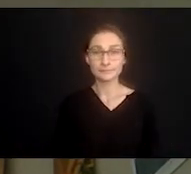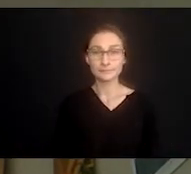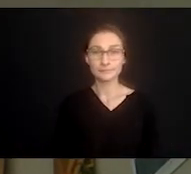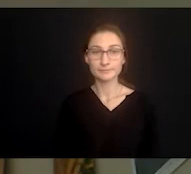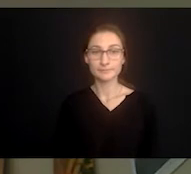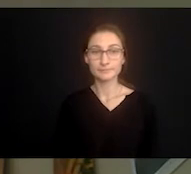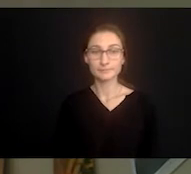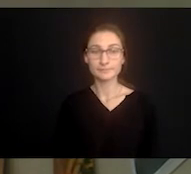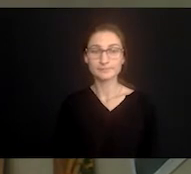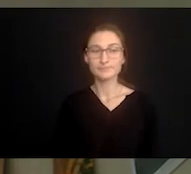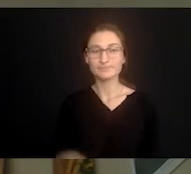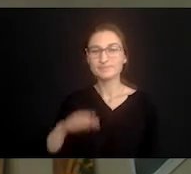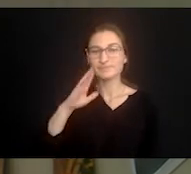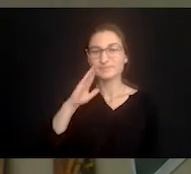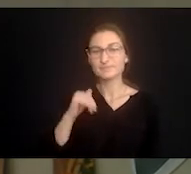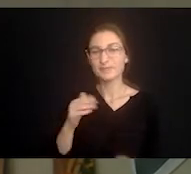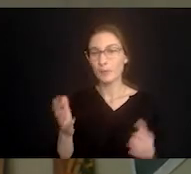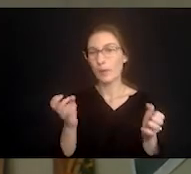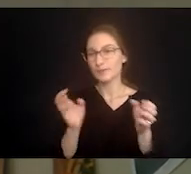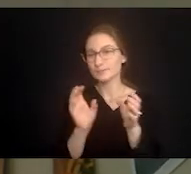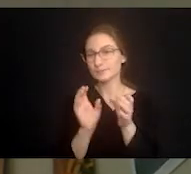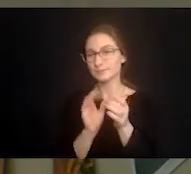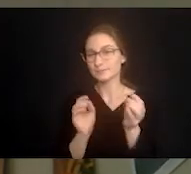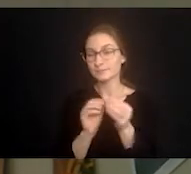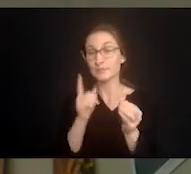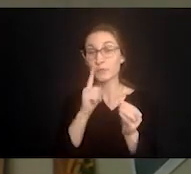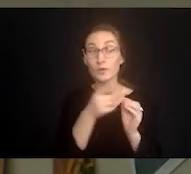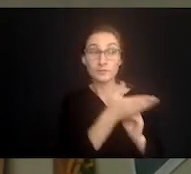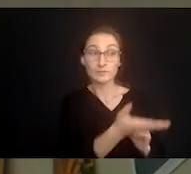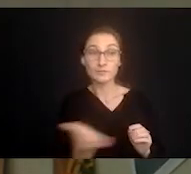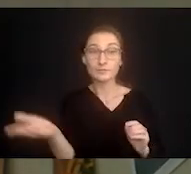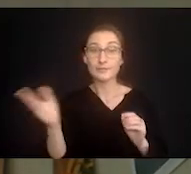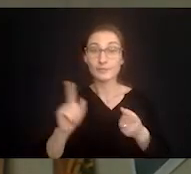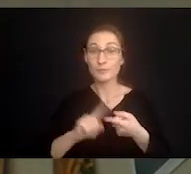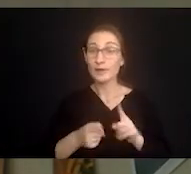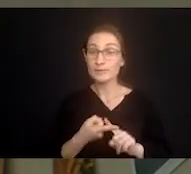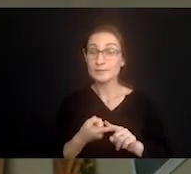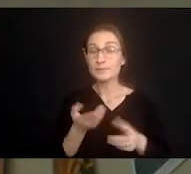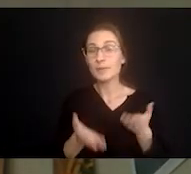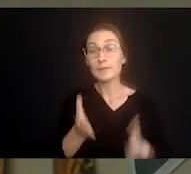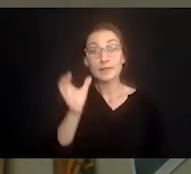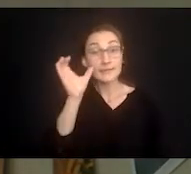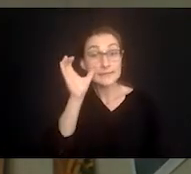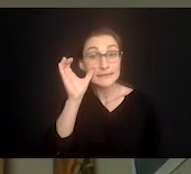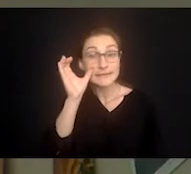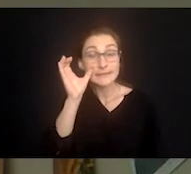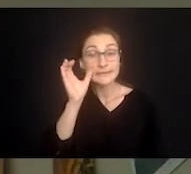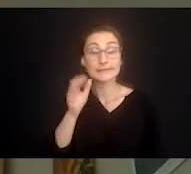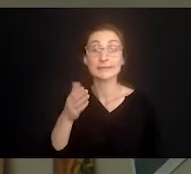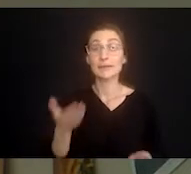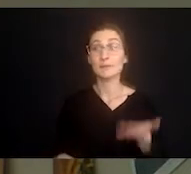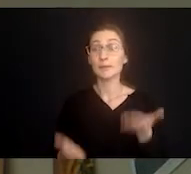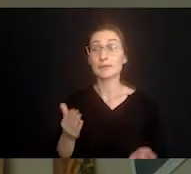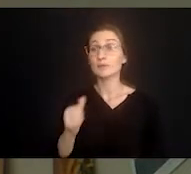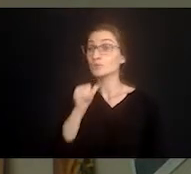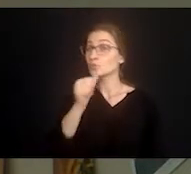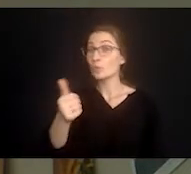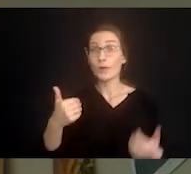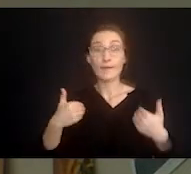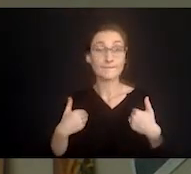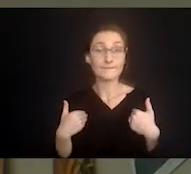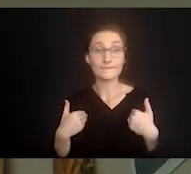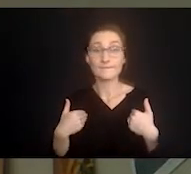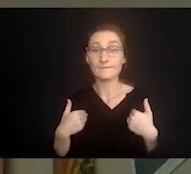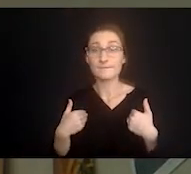forward you know i just wanted to say a couple words to friends who may be listening who are also um who maybe don't have